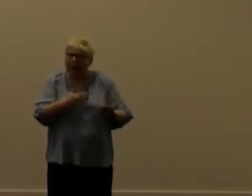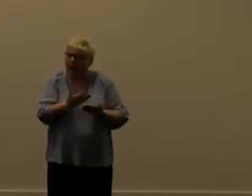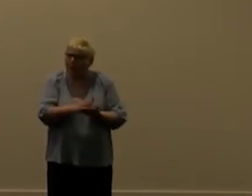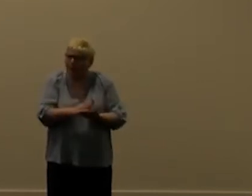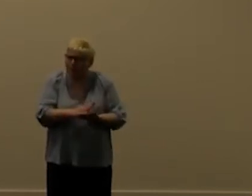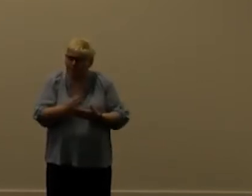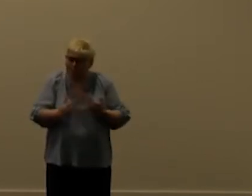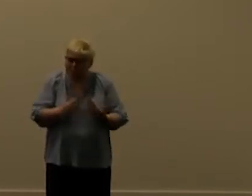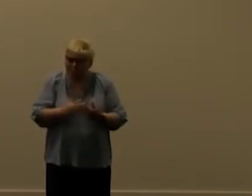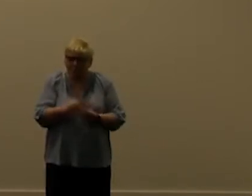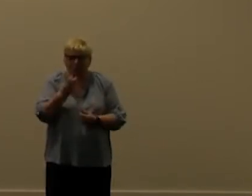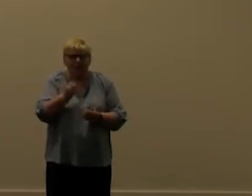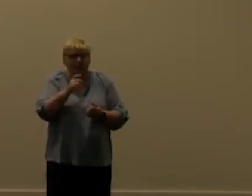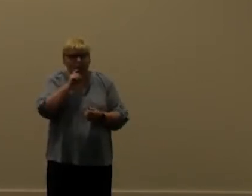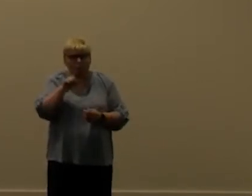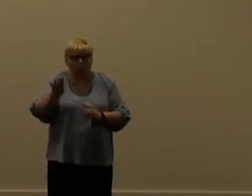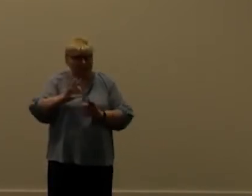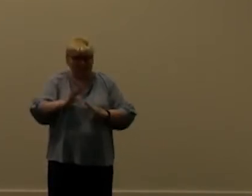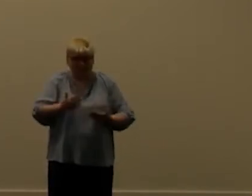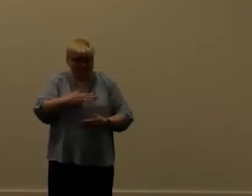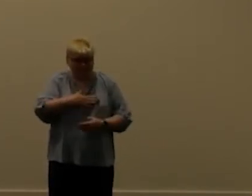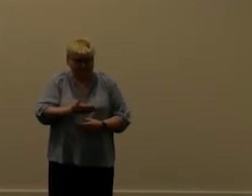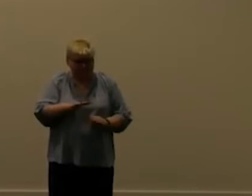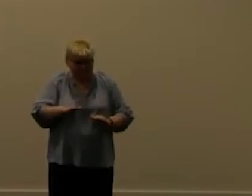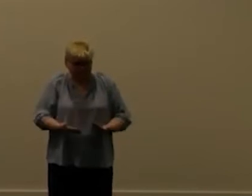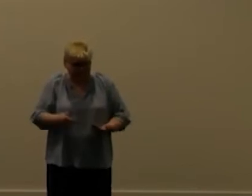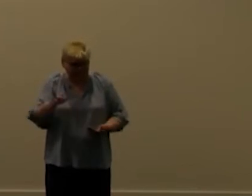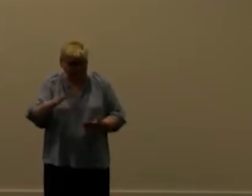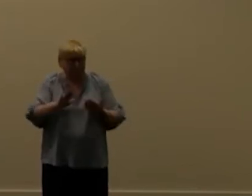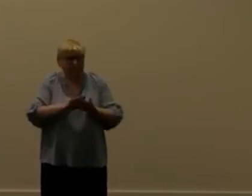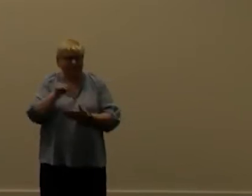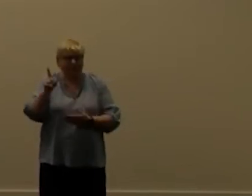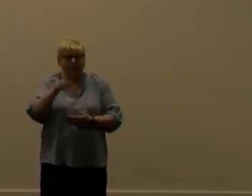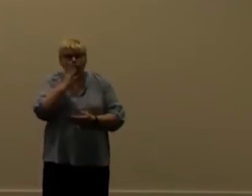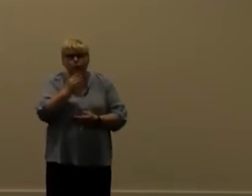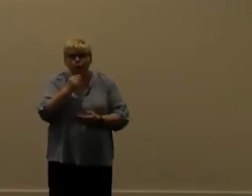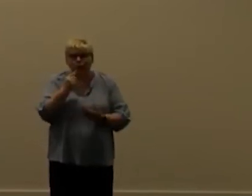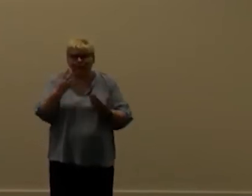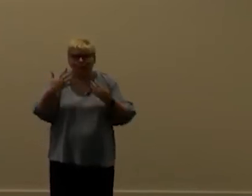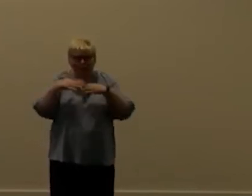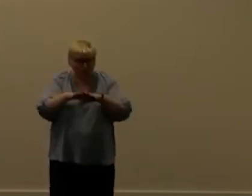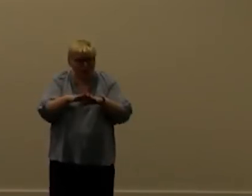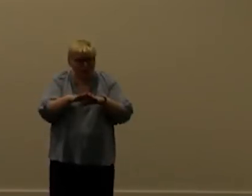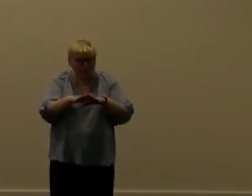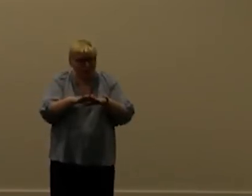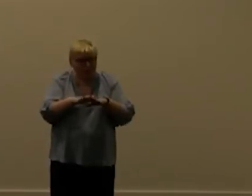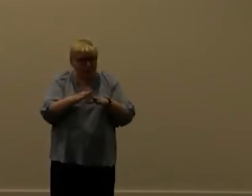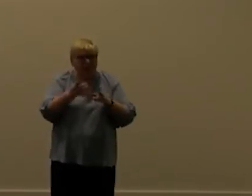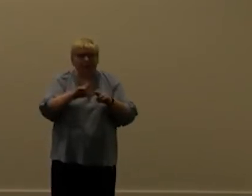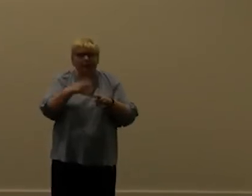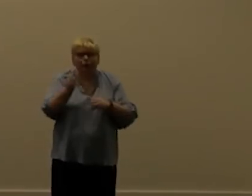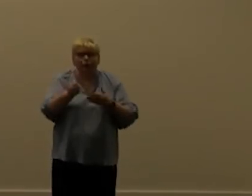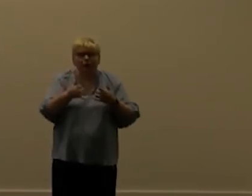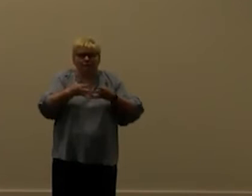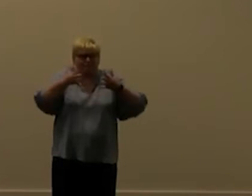have the the non-licensed users which is tenant-wide and those are the ones that are used for integrations generally and if you have a large